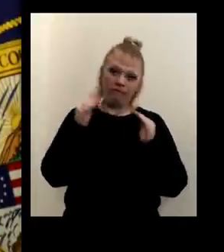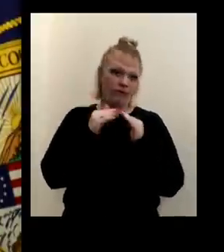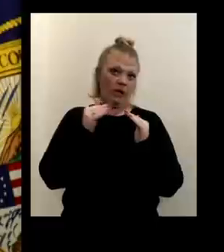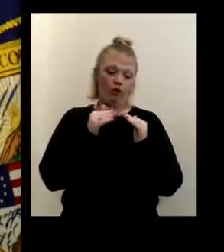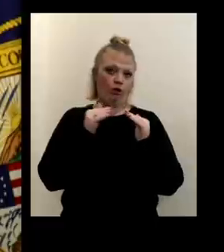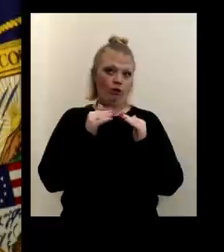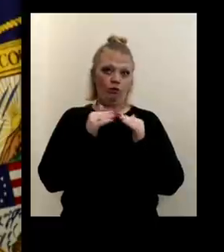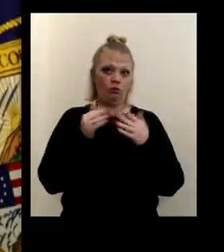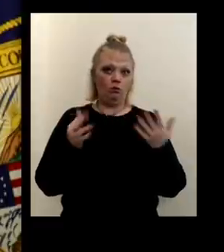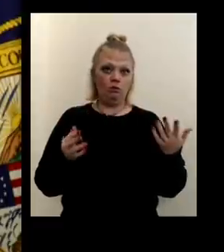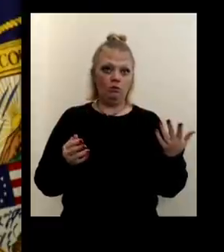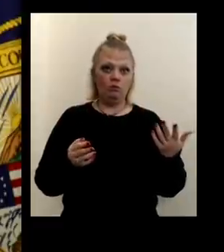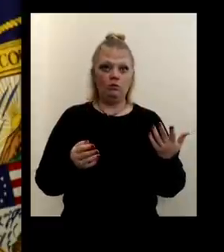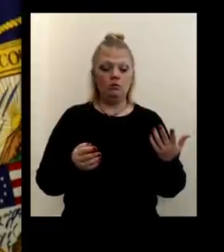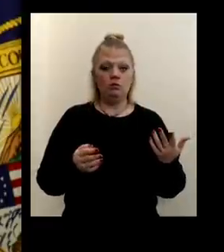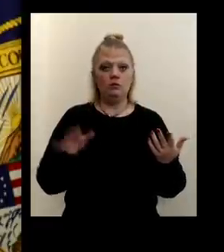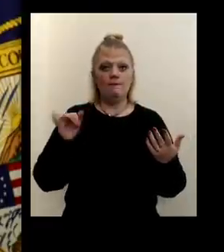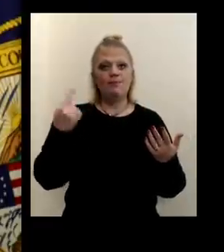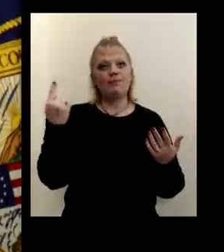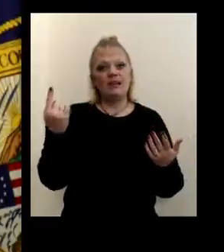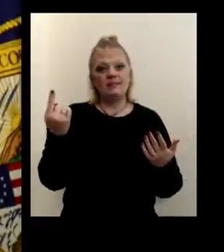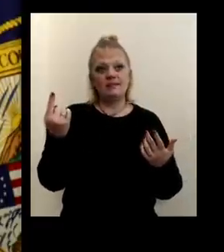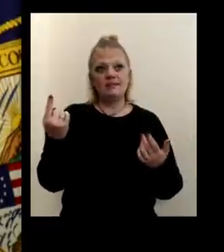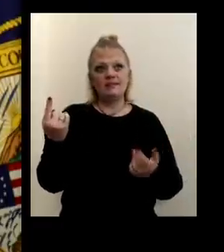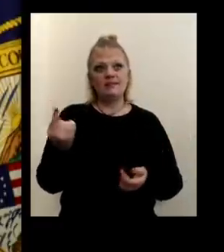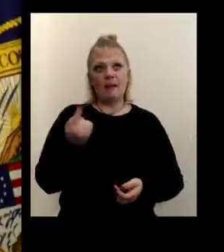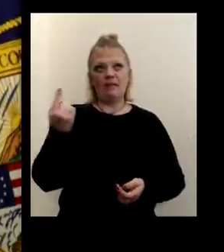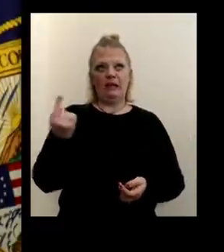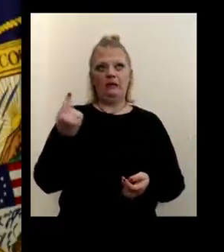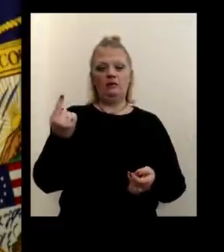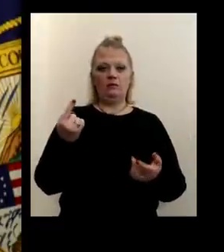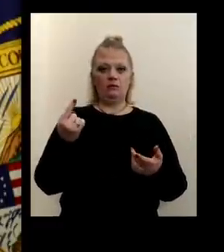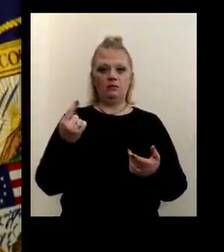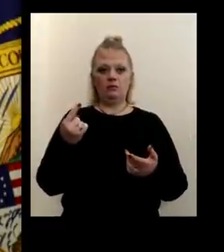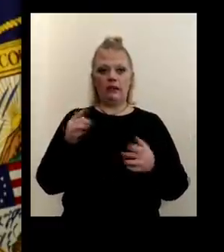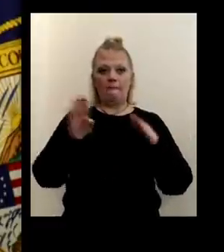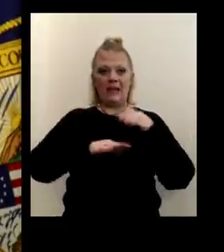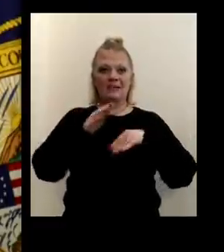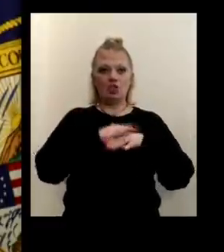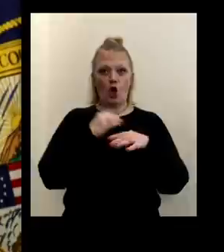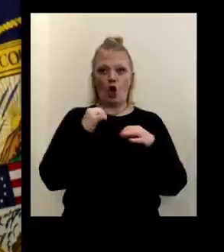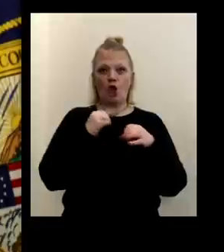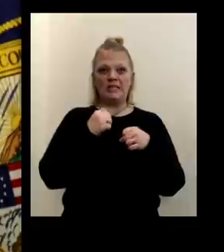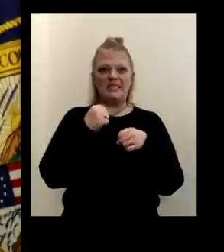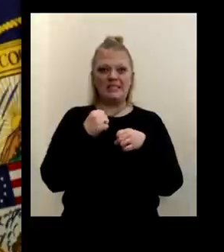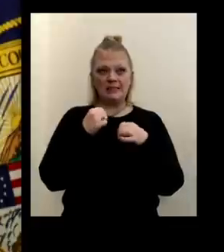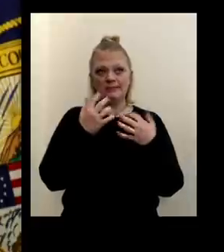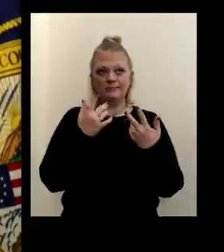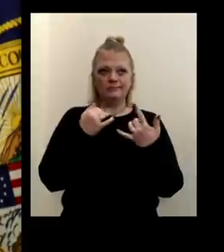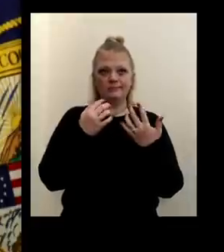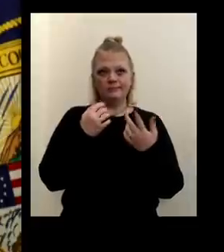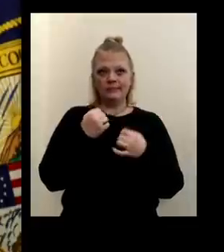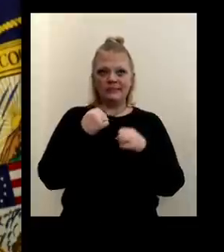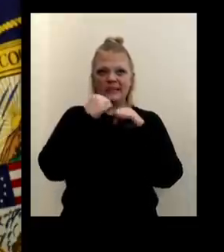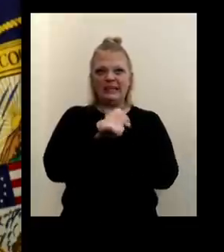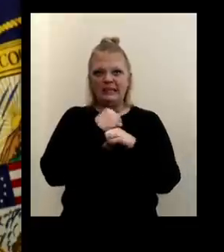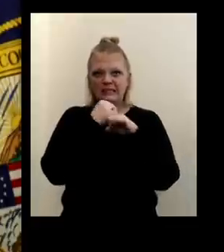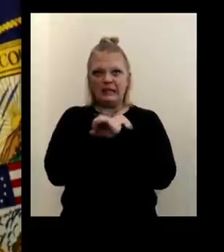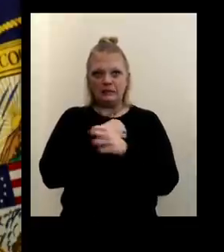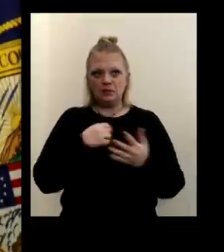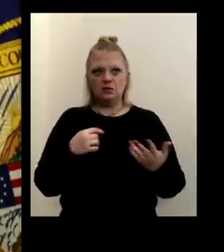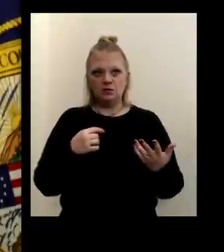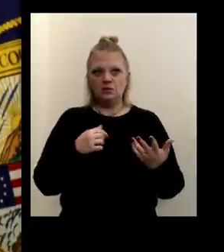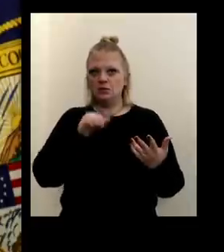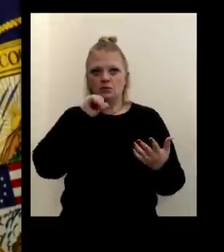and uh, it is something that, that based on the statistics, we are not as bad as we were